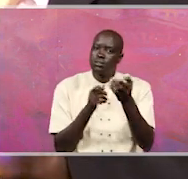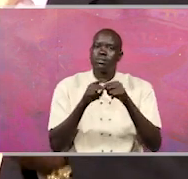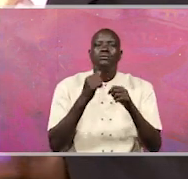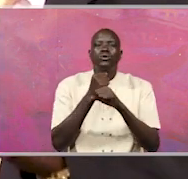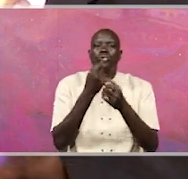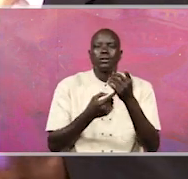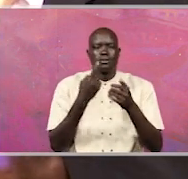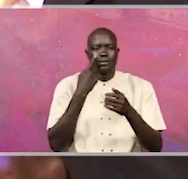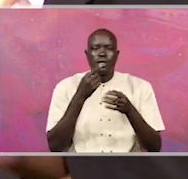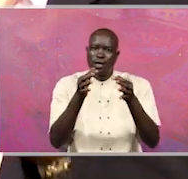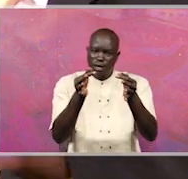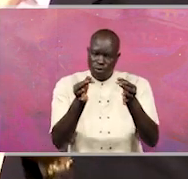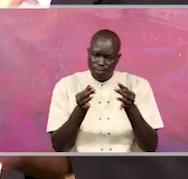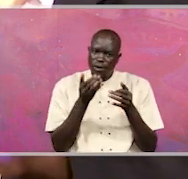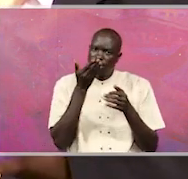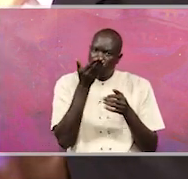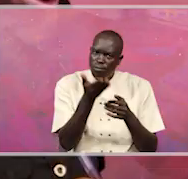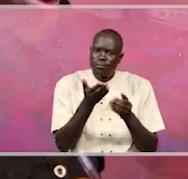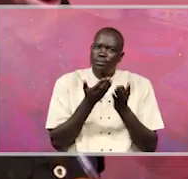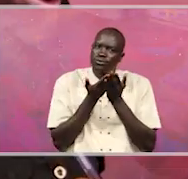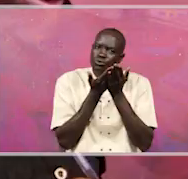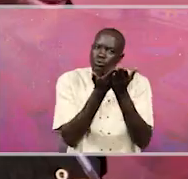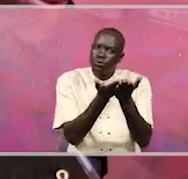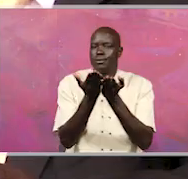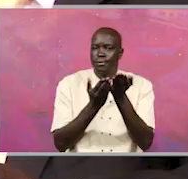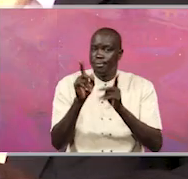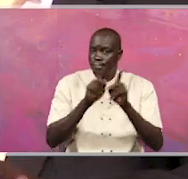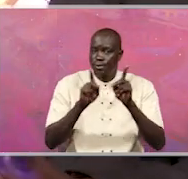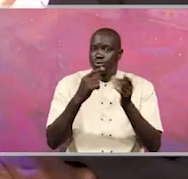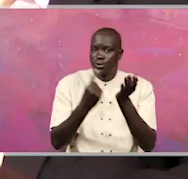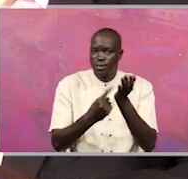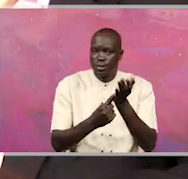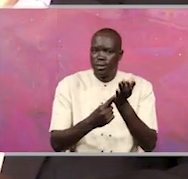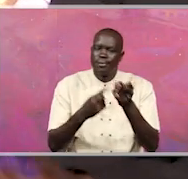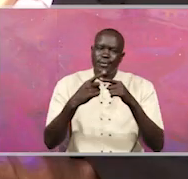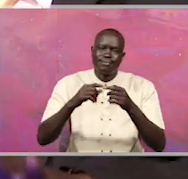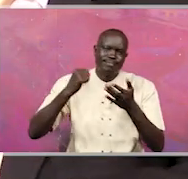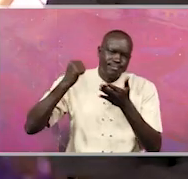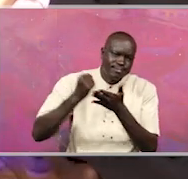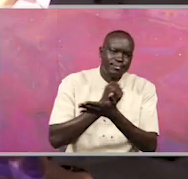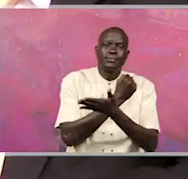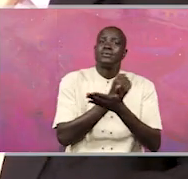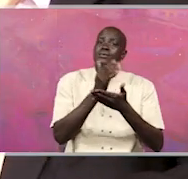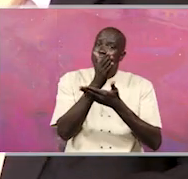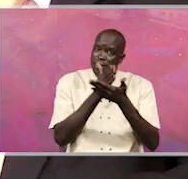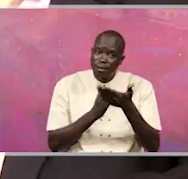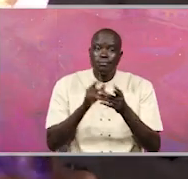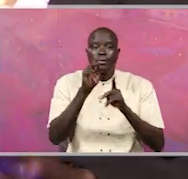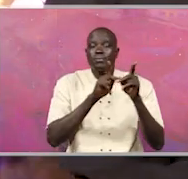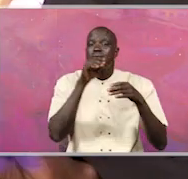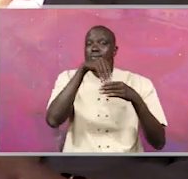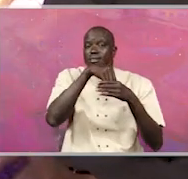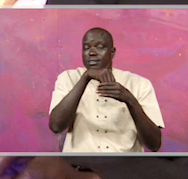that there is accountability in the service delivery of citizens. Unfortunately, there are some irresponsible citizens